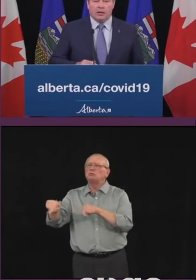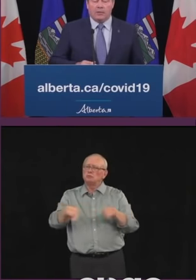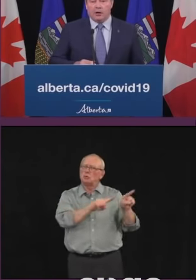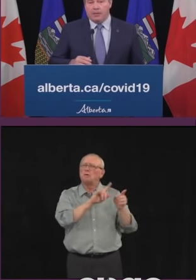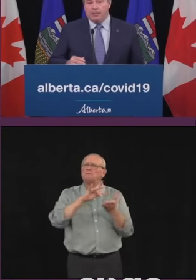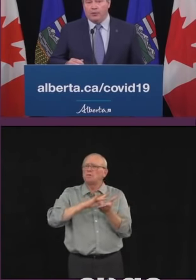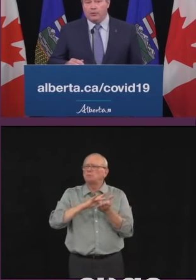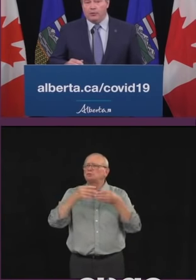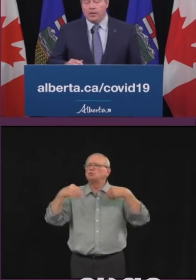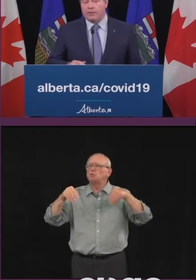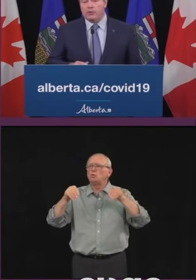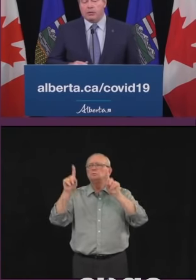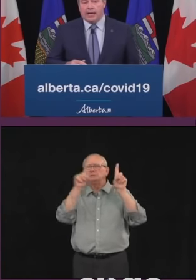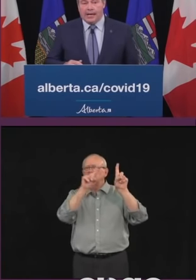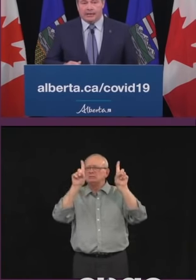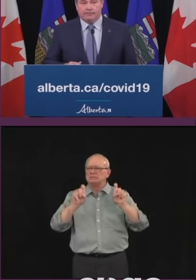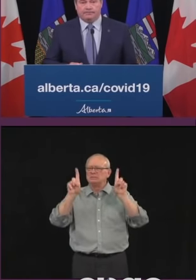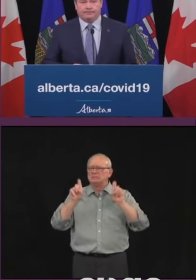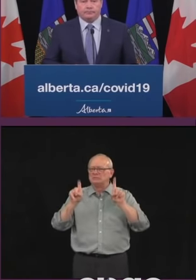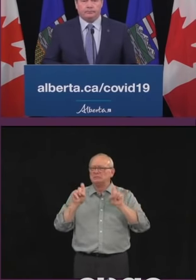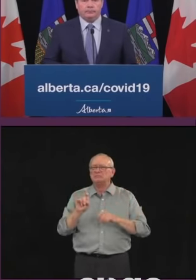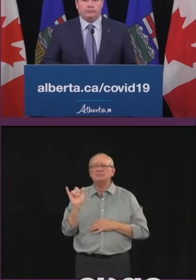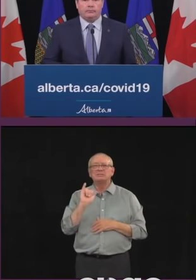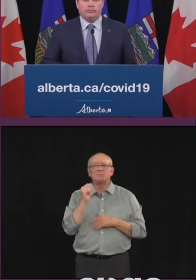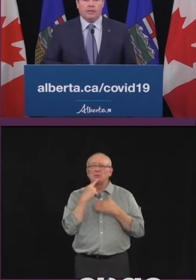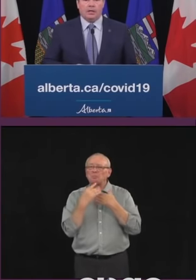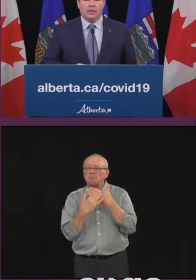including among people who never knew that they had it.